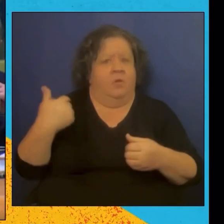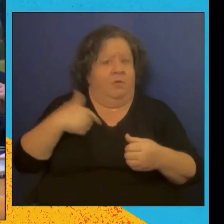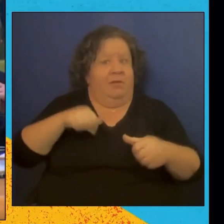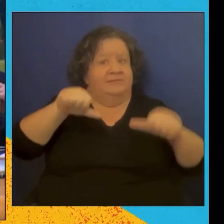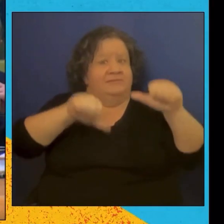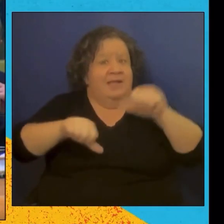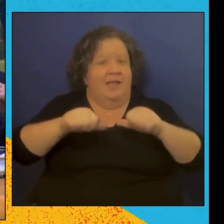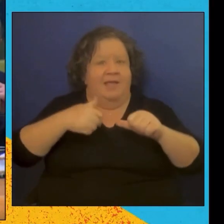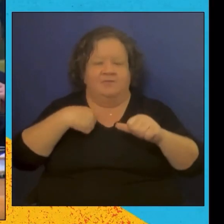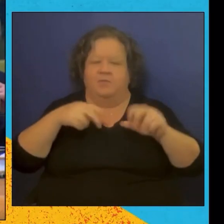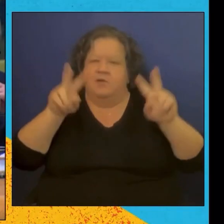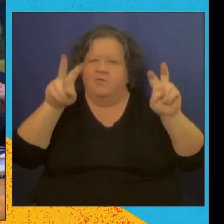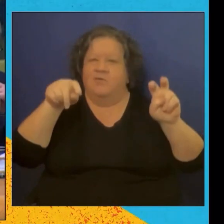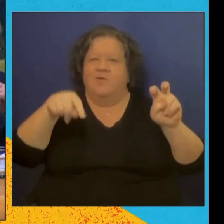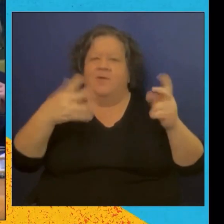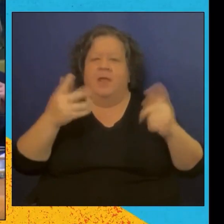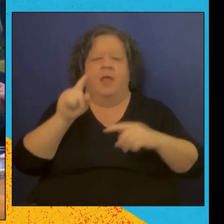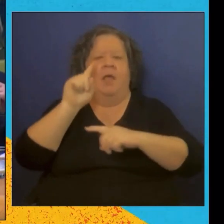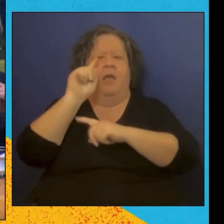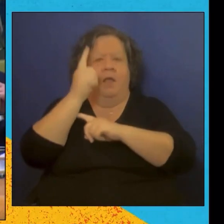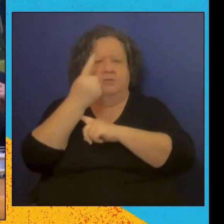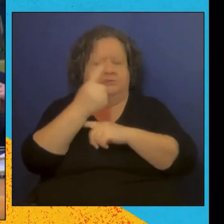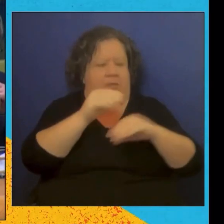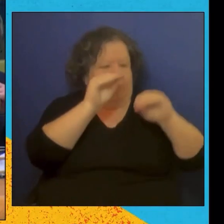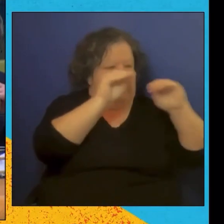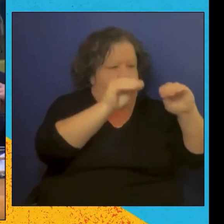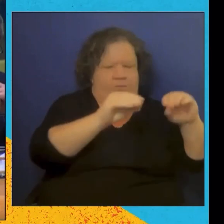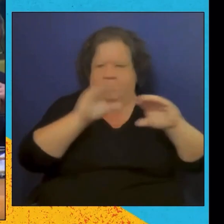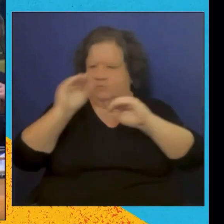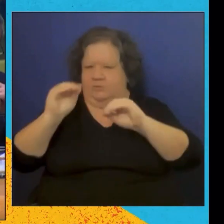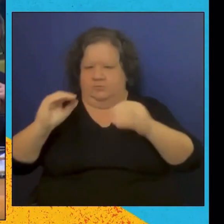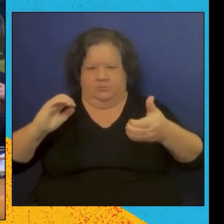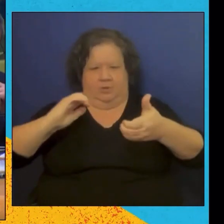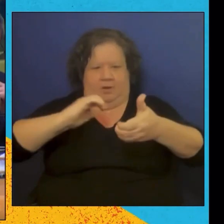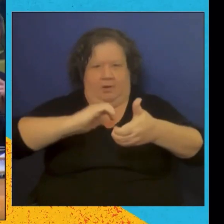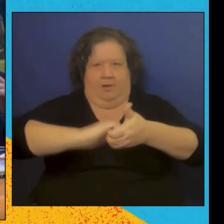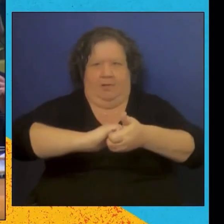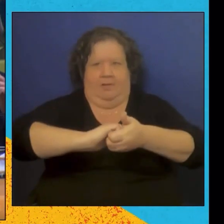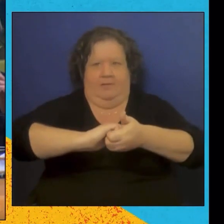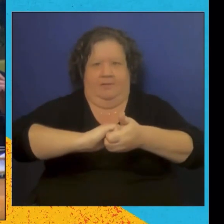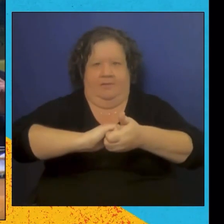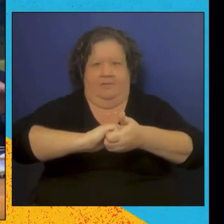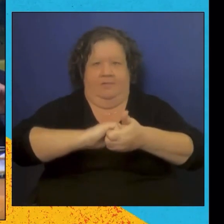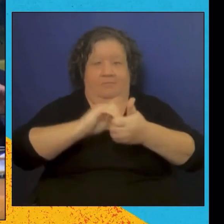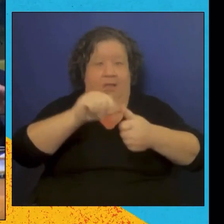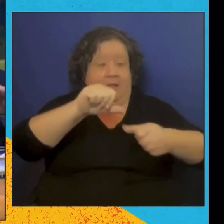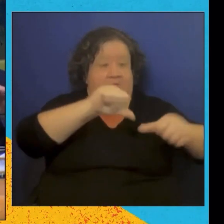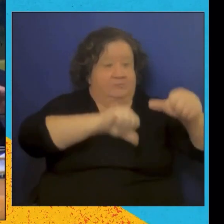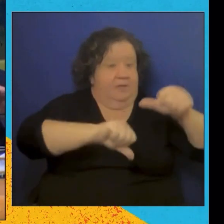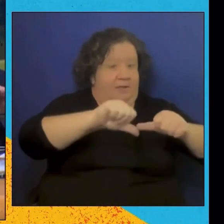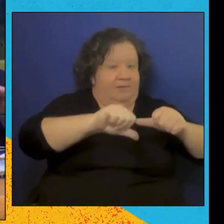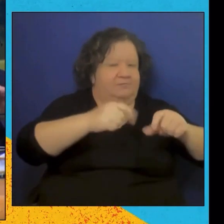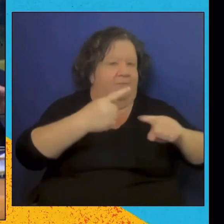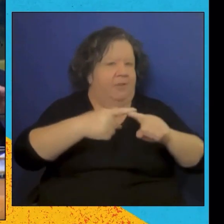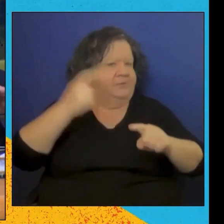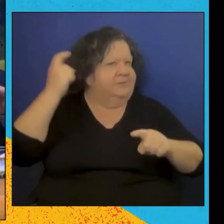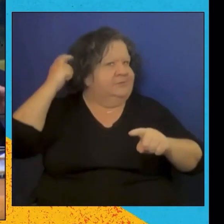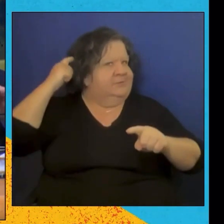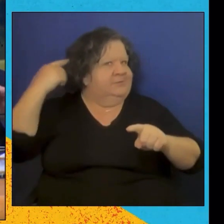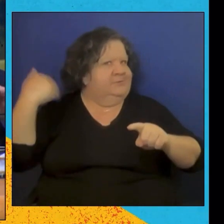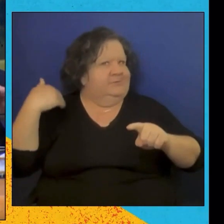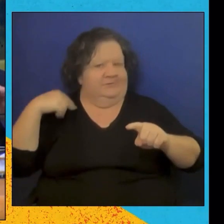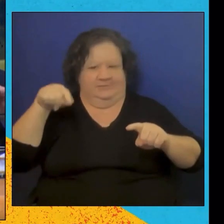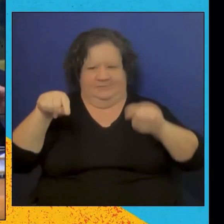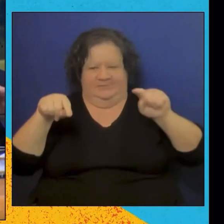and prevent problems with the guiding light of the 2030 agenda. I learned this philosophy at